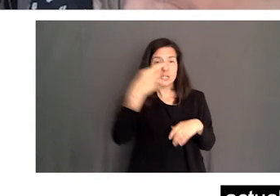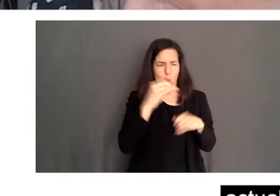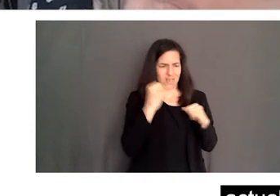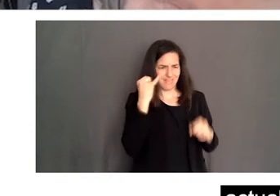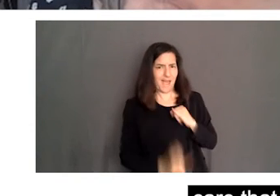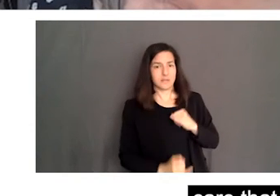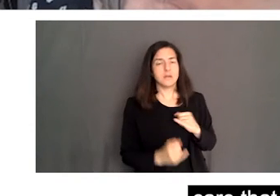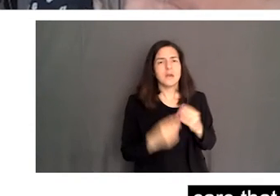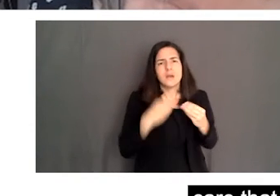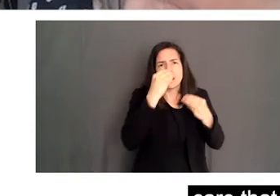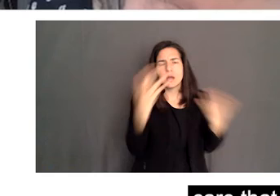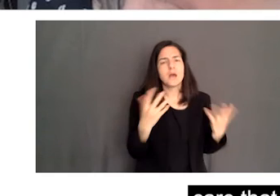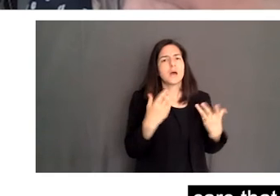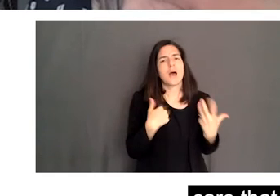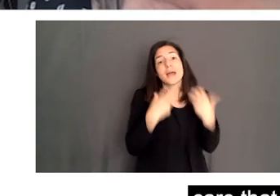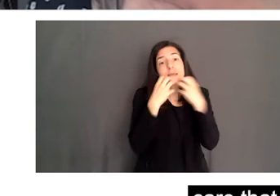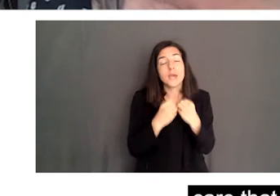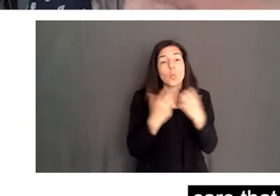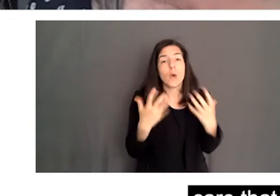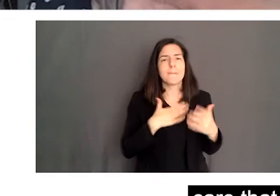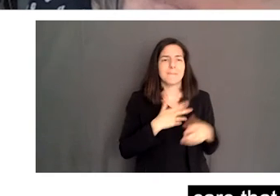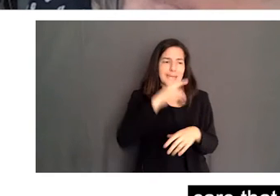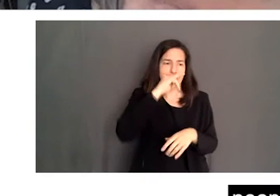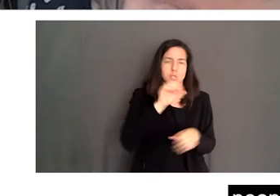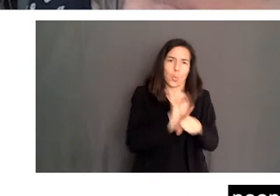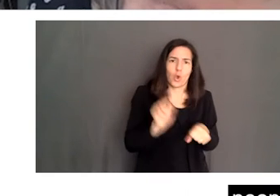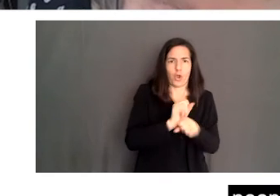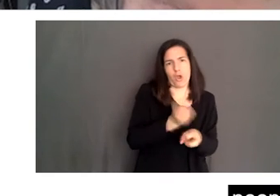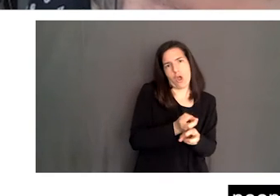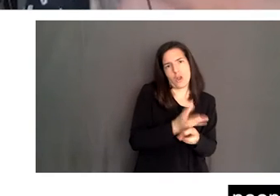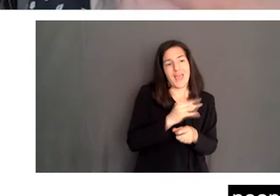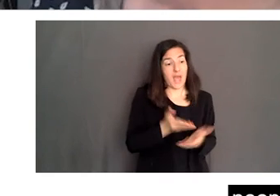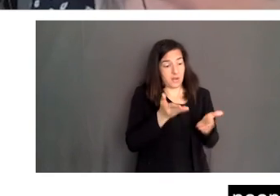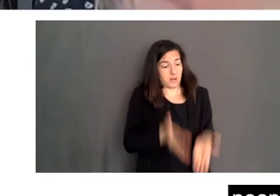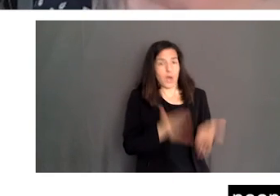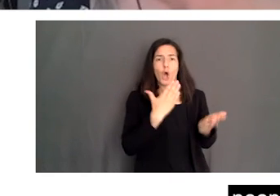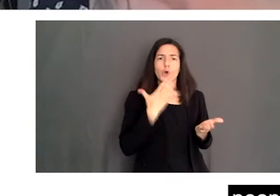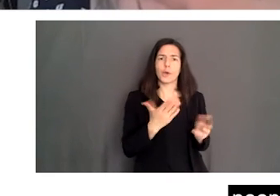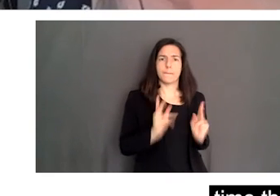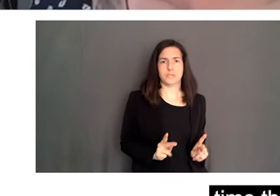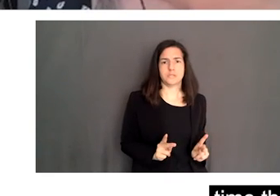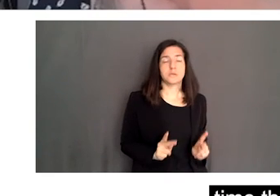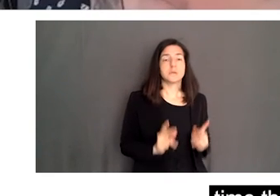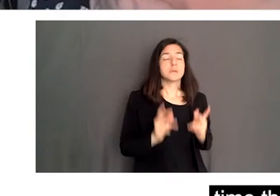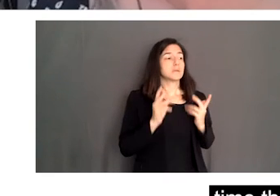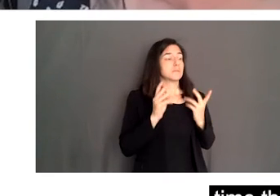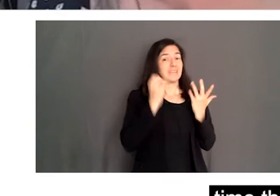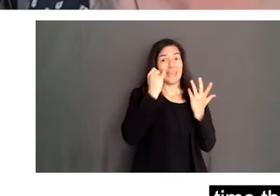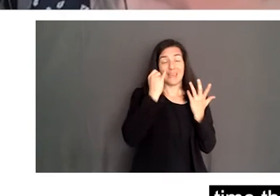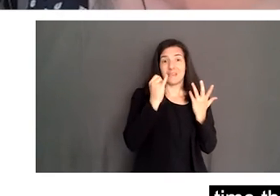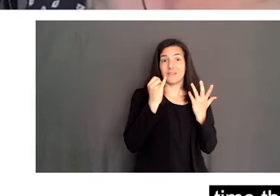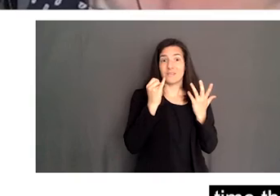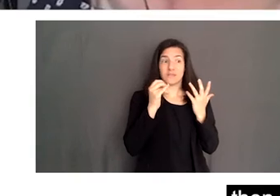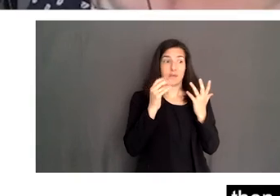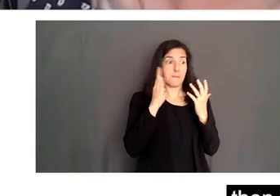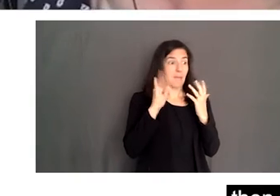about. I, I really care that my kids work hard and that they're good people. And if that, if those things, if by the time they leave the nest, we've